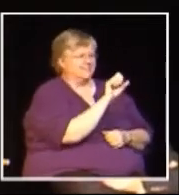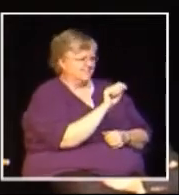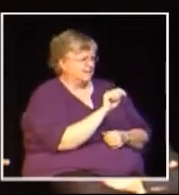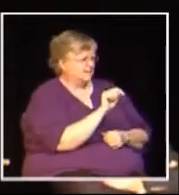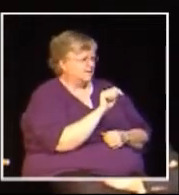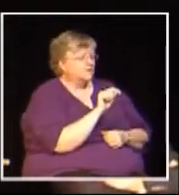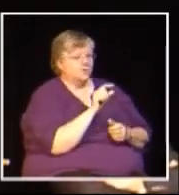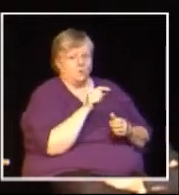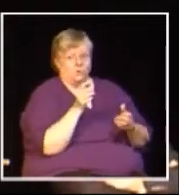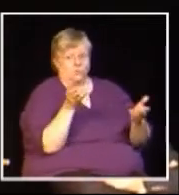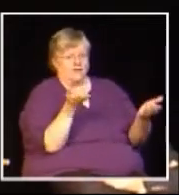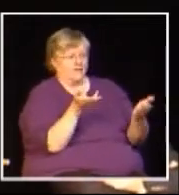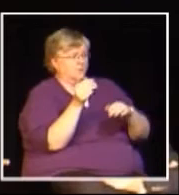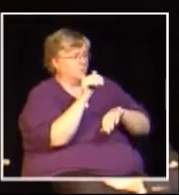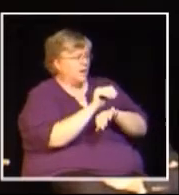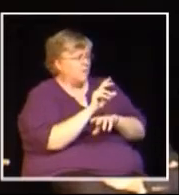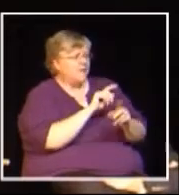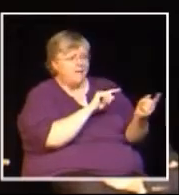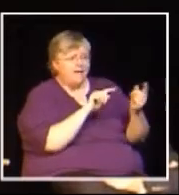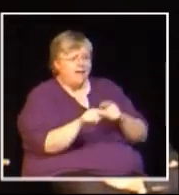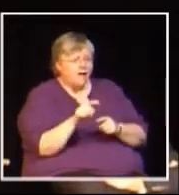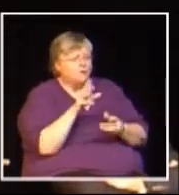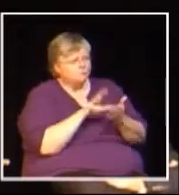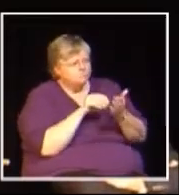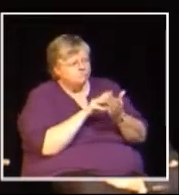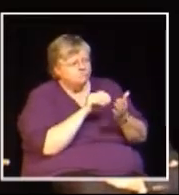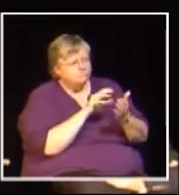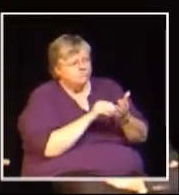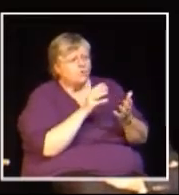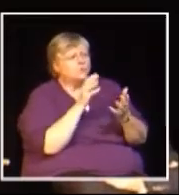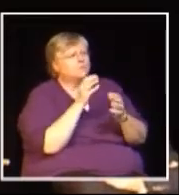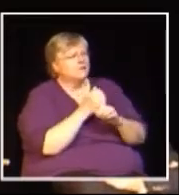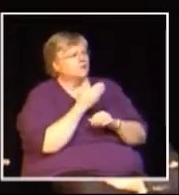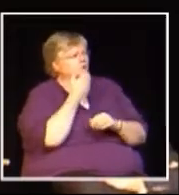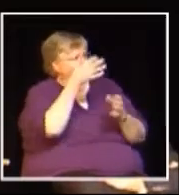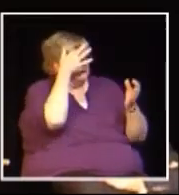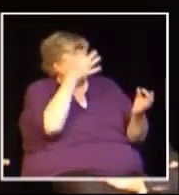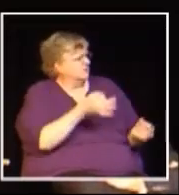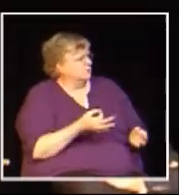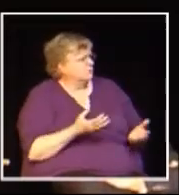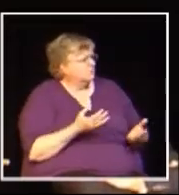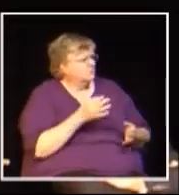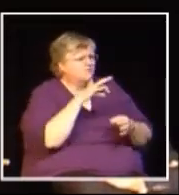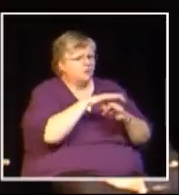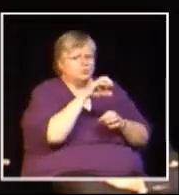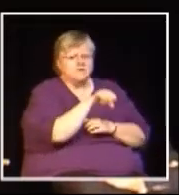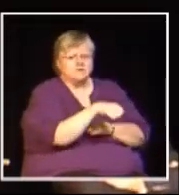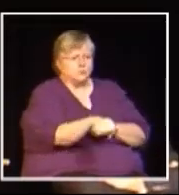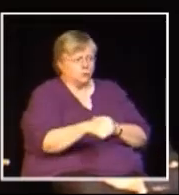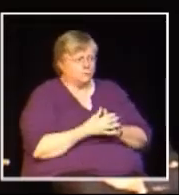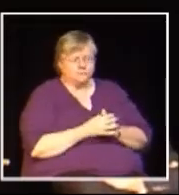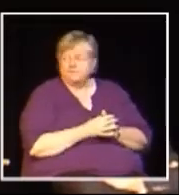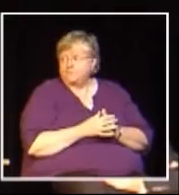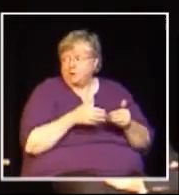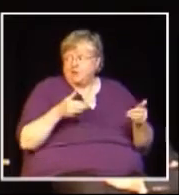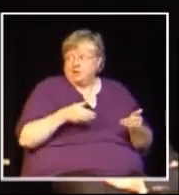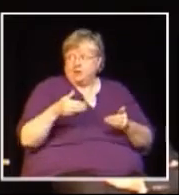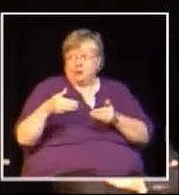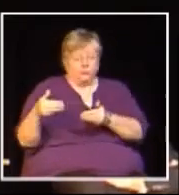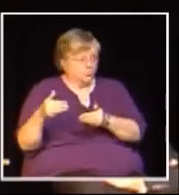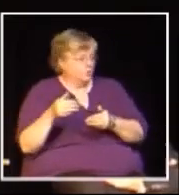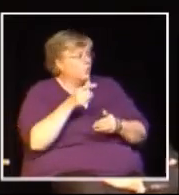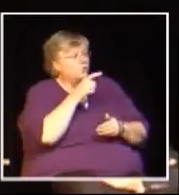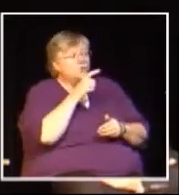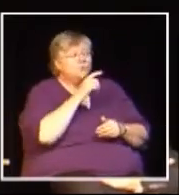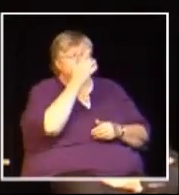Alliance, or the no side, supporting a referendum vote to retain the HST. We're here to provide a